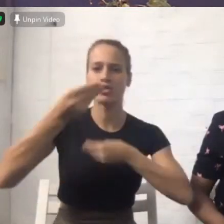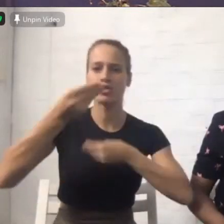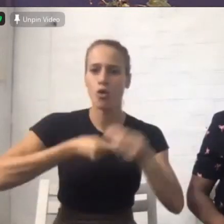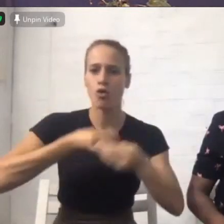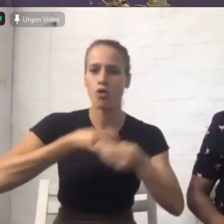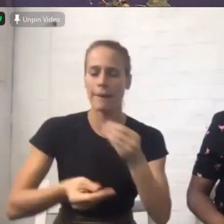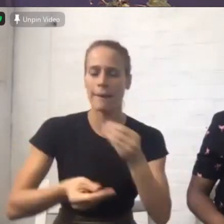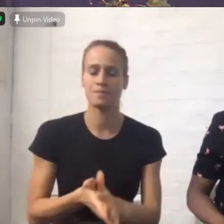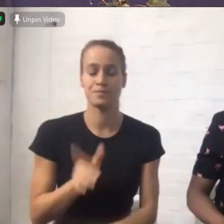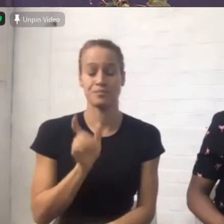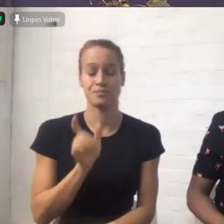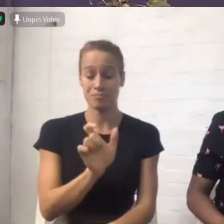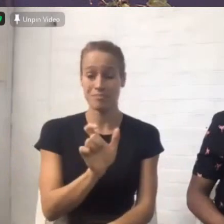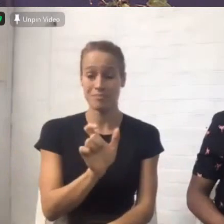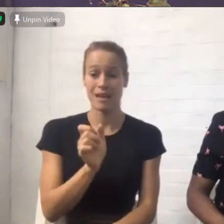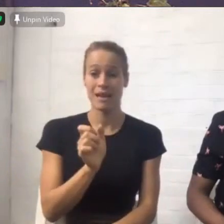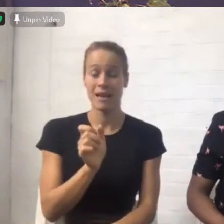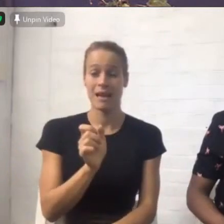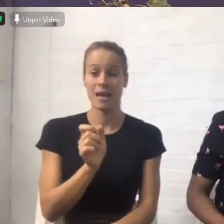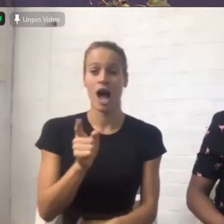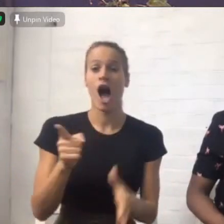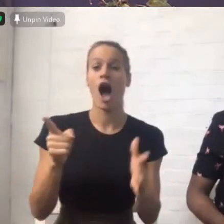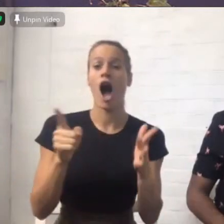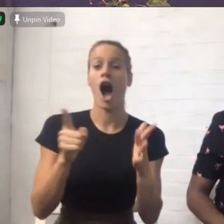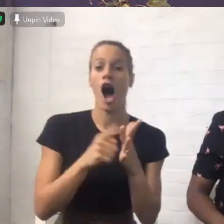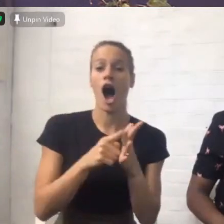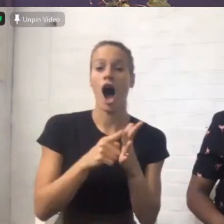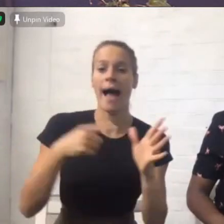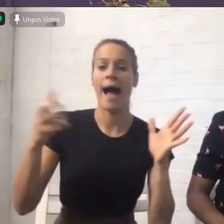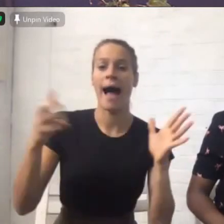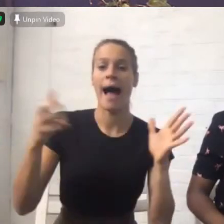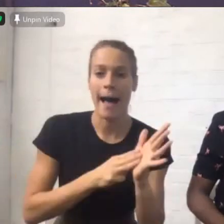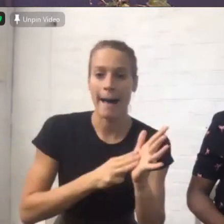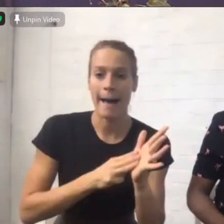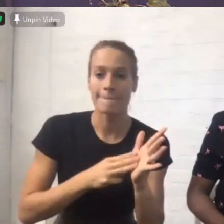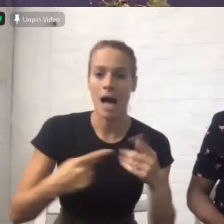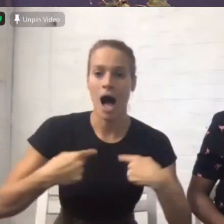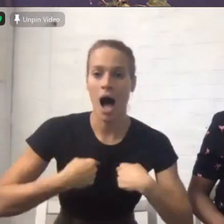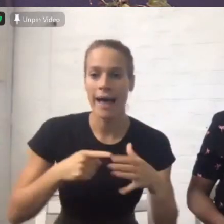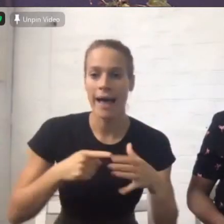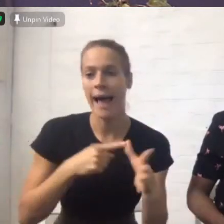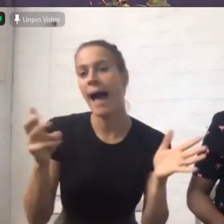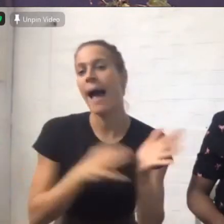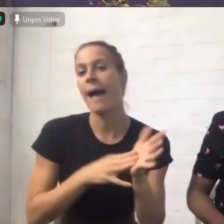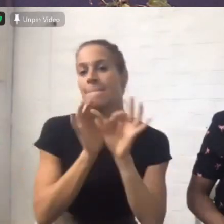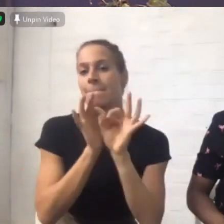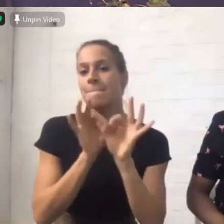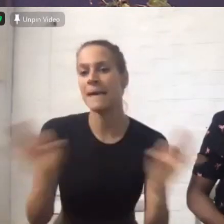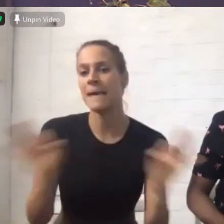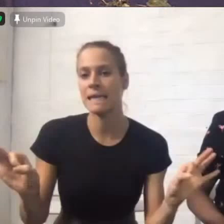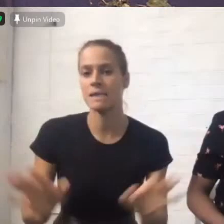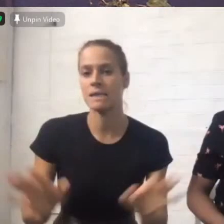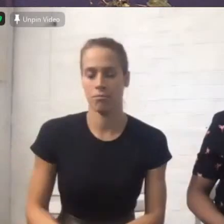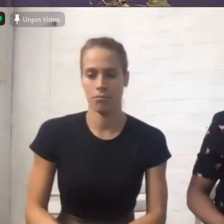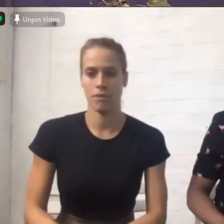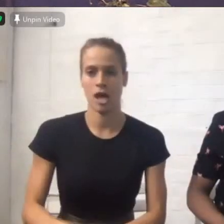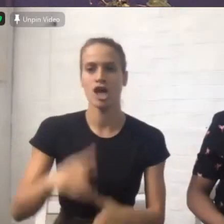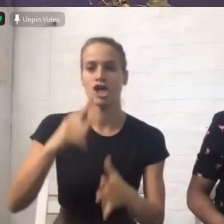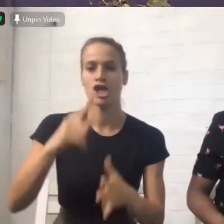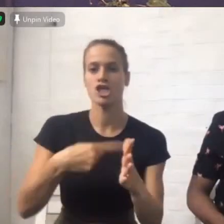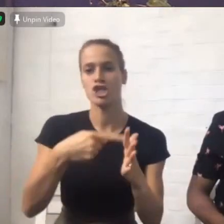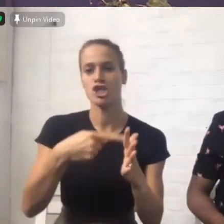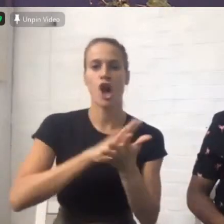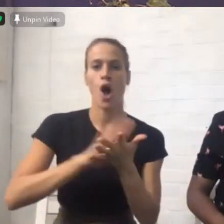I am word. He literally said, I am peace. Jehovah Shalom.